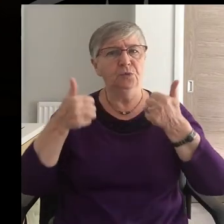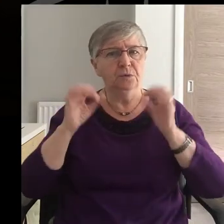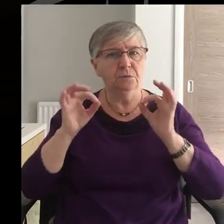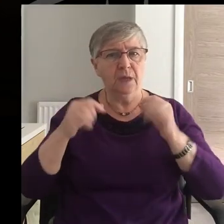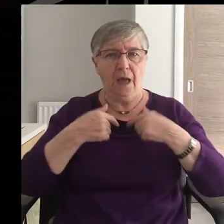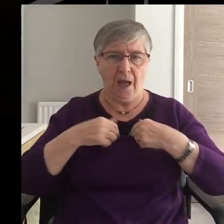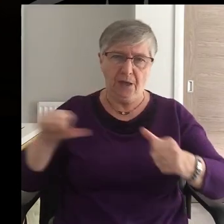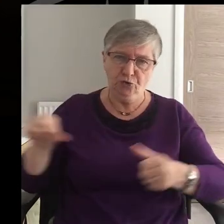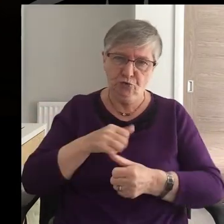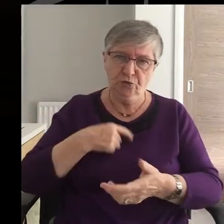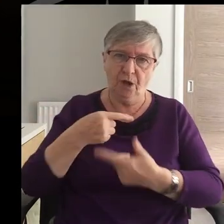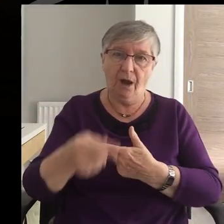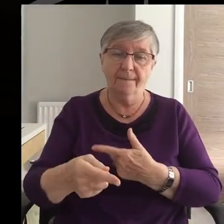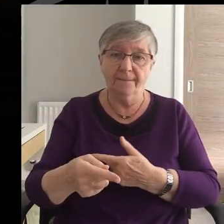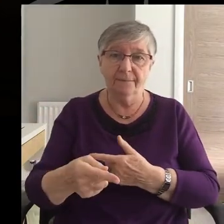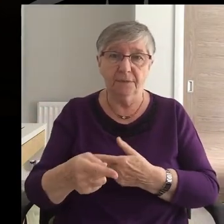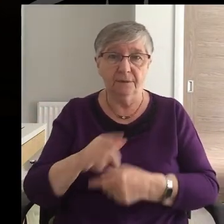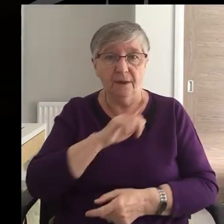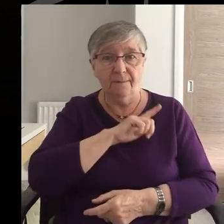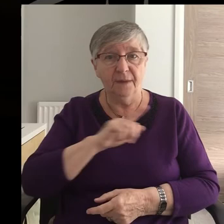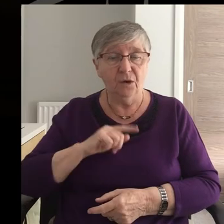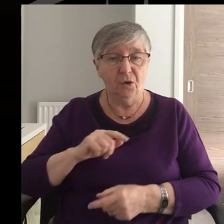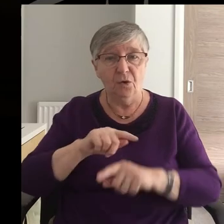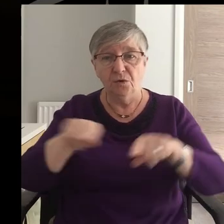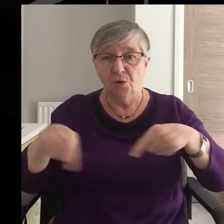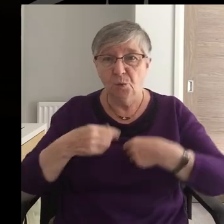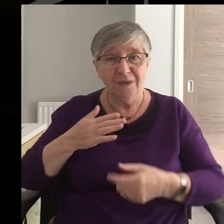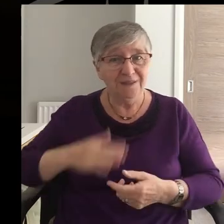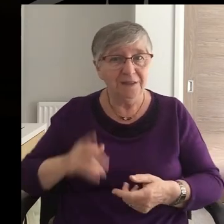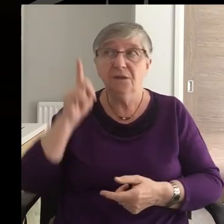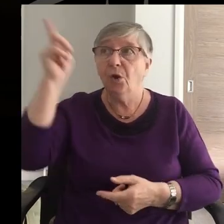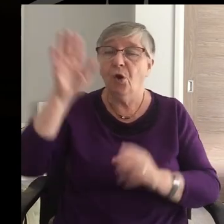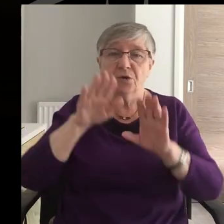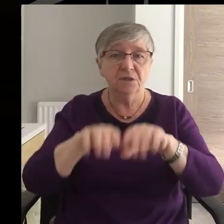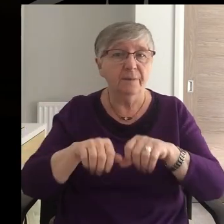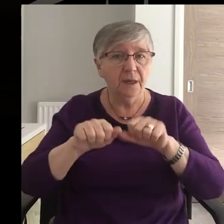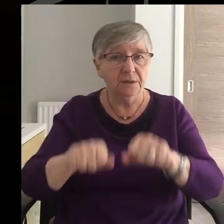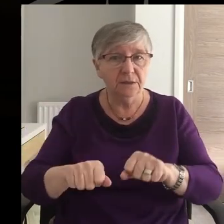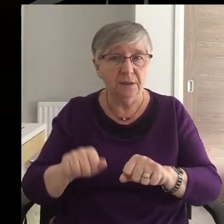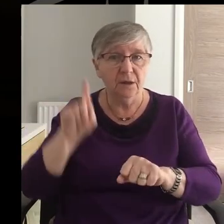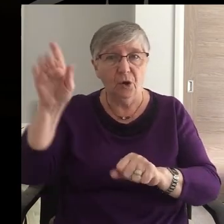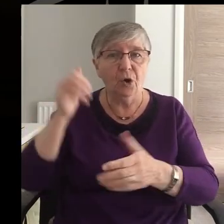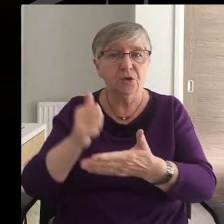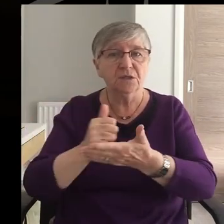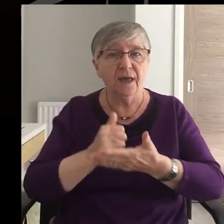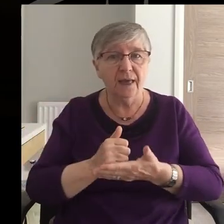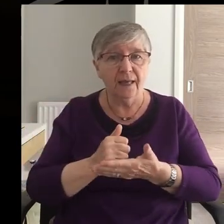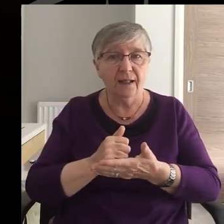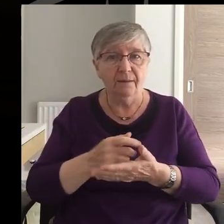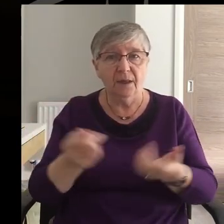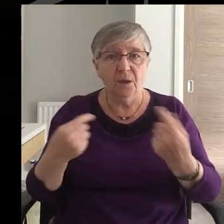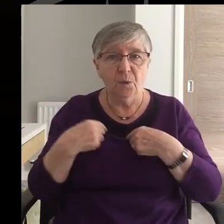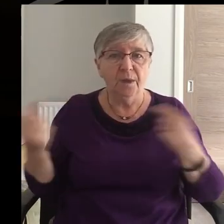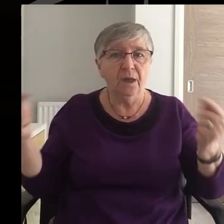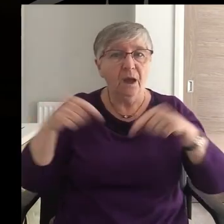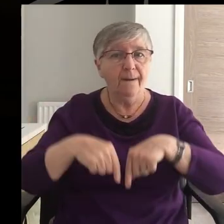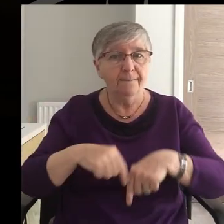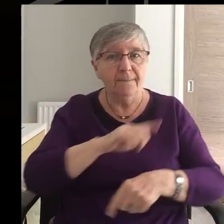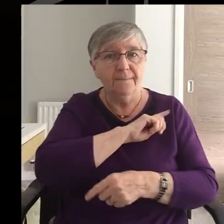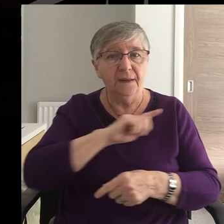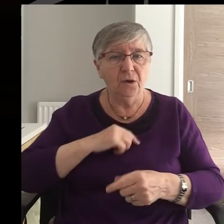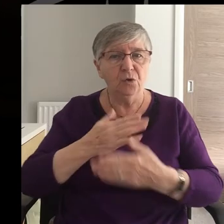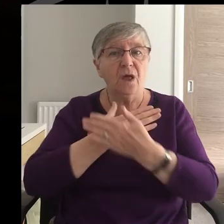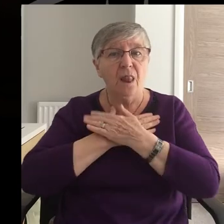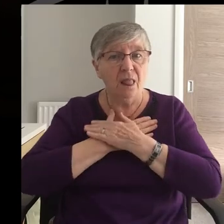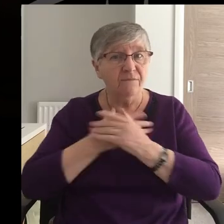come But because we need mercy Mercy and help We come because we love the